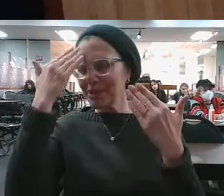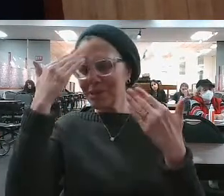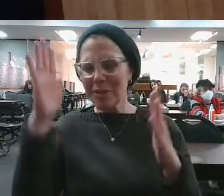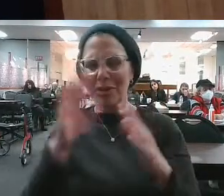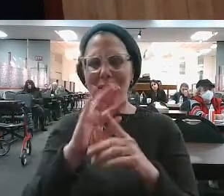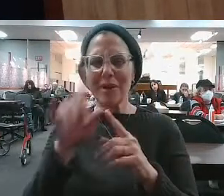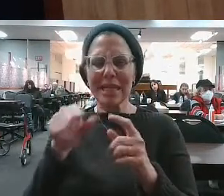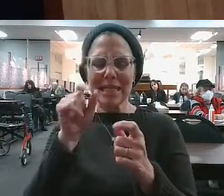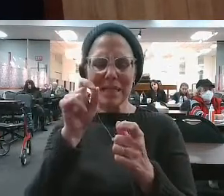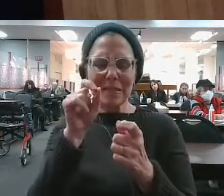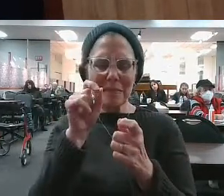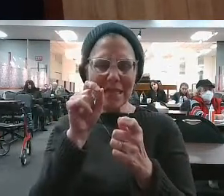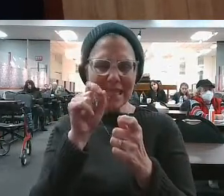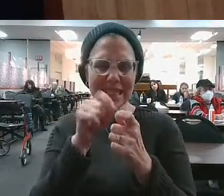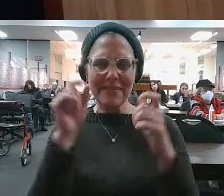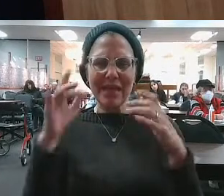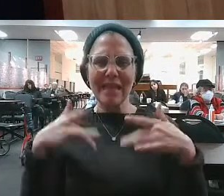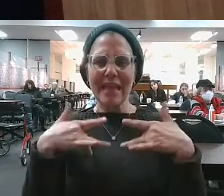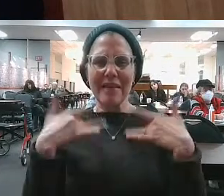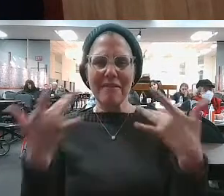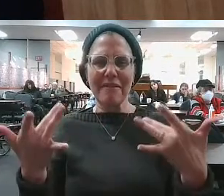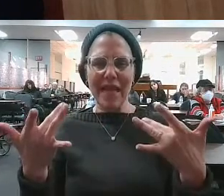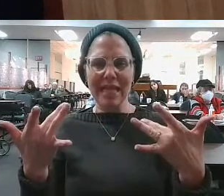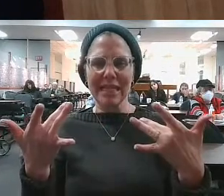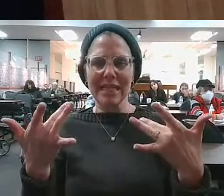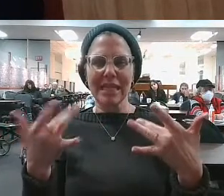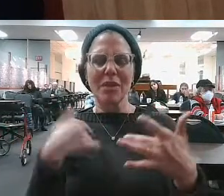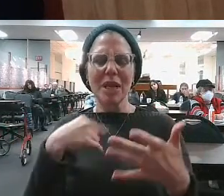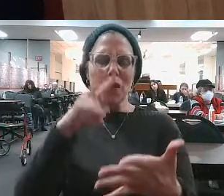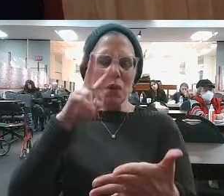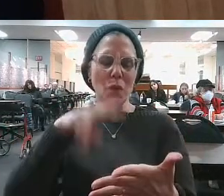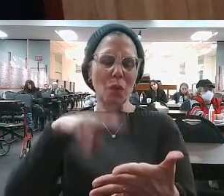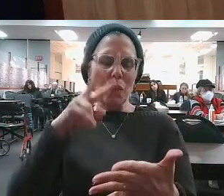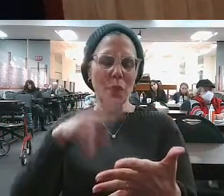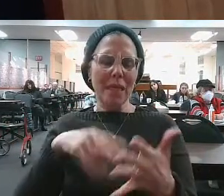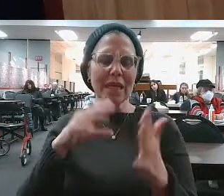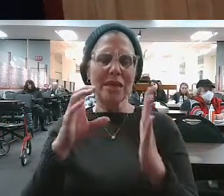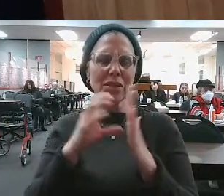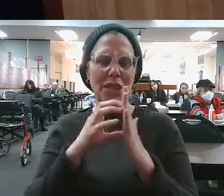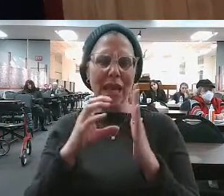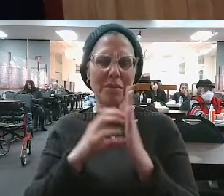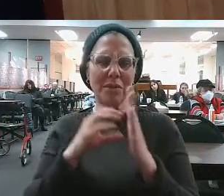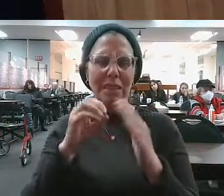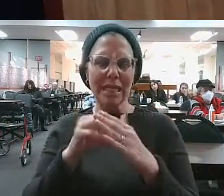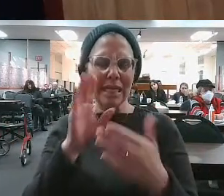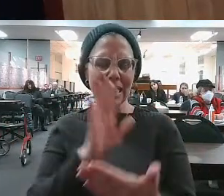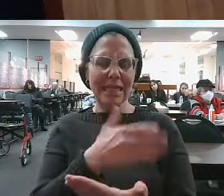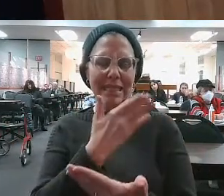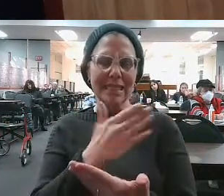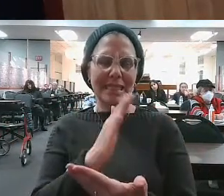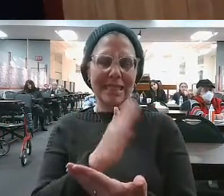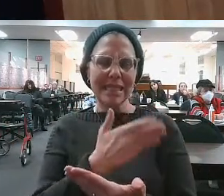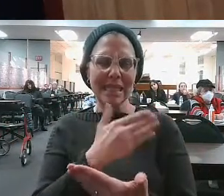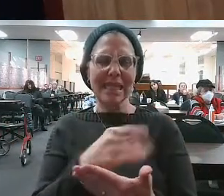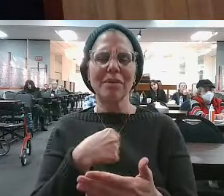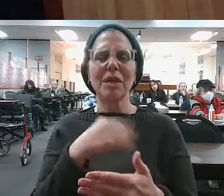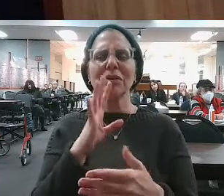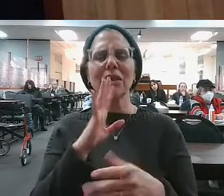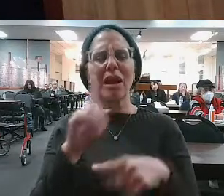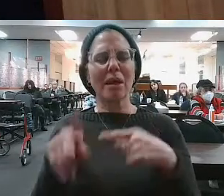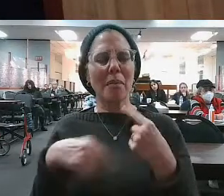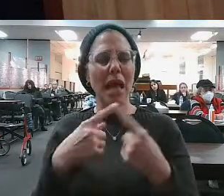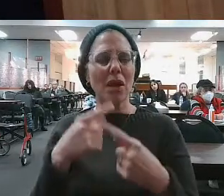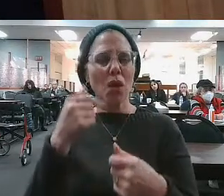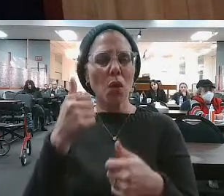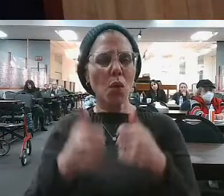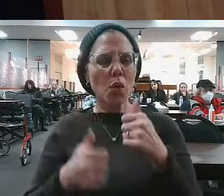events David HaMelech is referring to in a particular capital. That's why we'll often see the Mepharshim commentaries argue. They disagree in